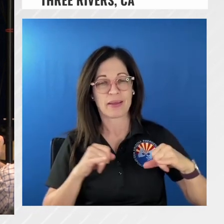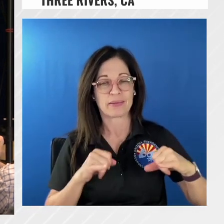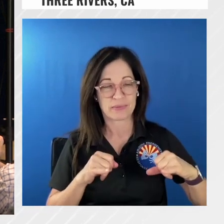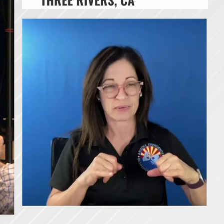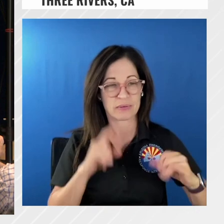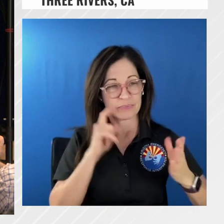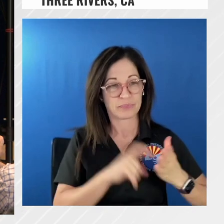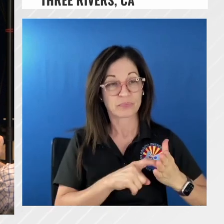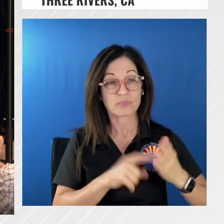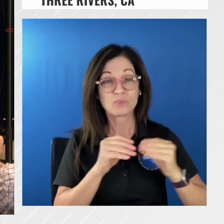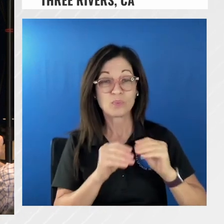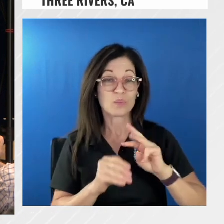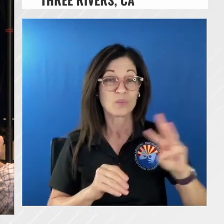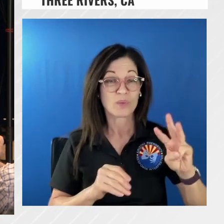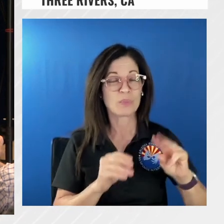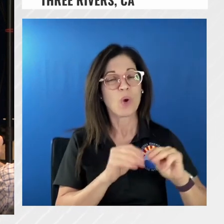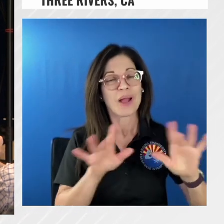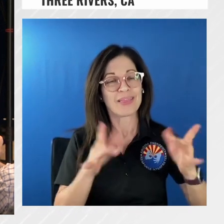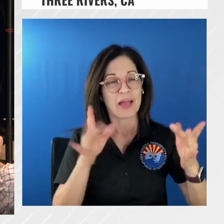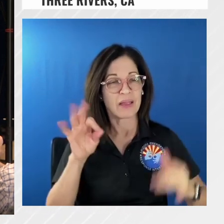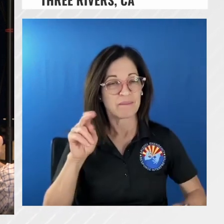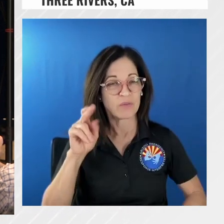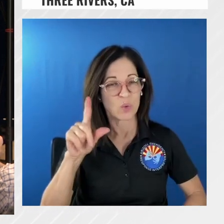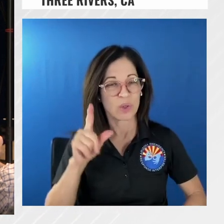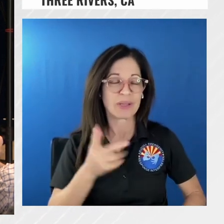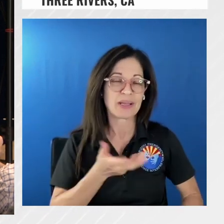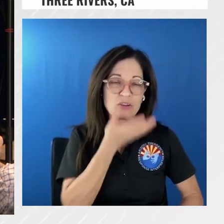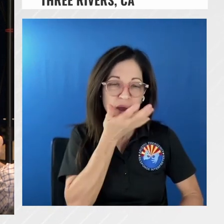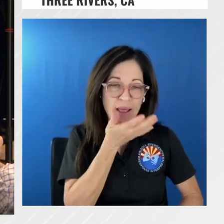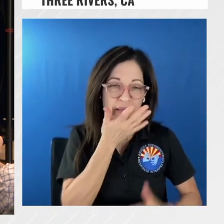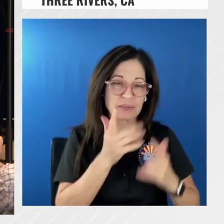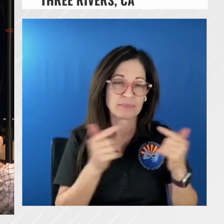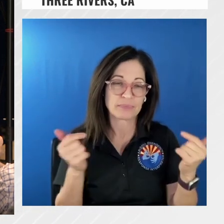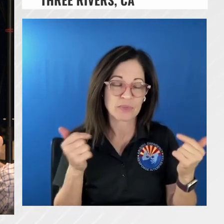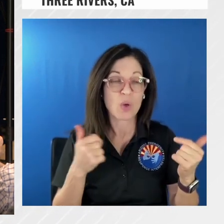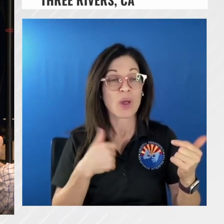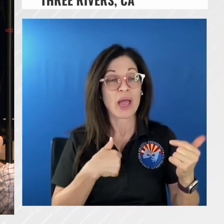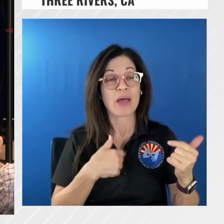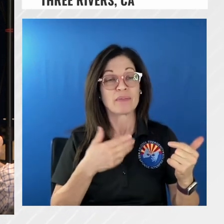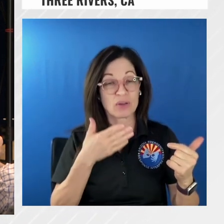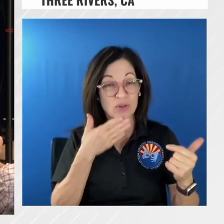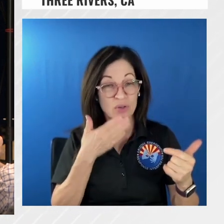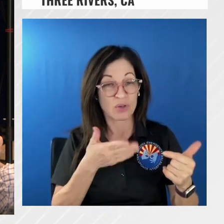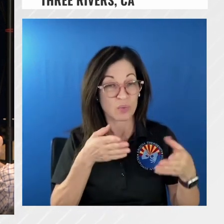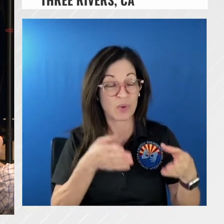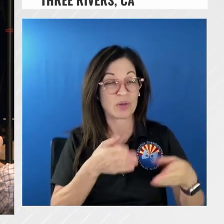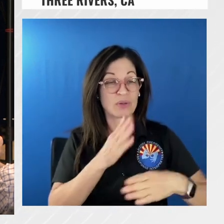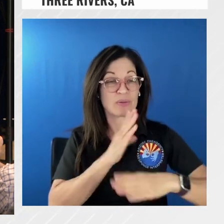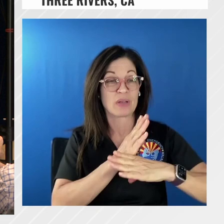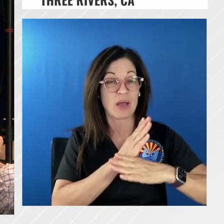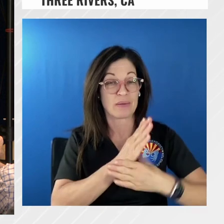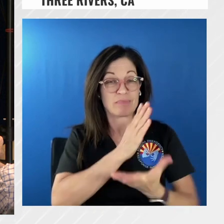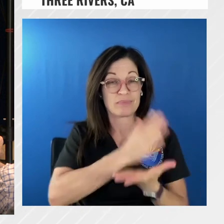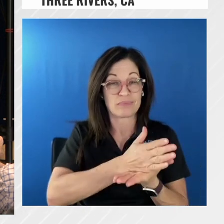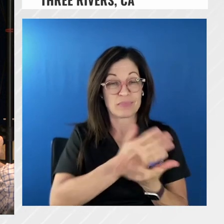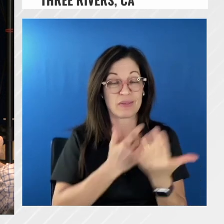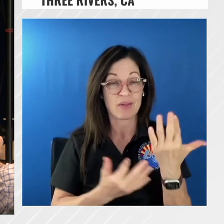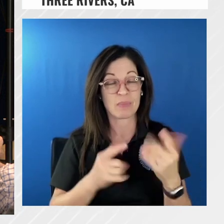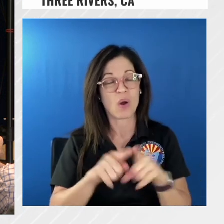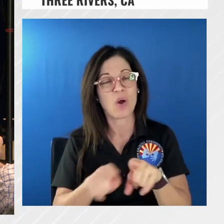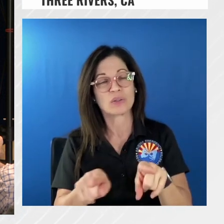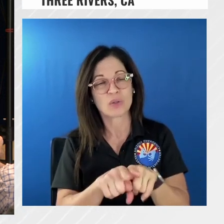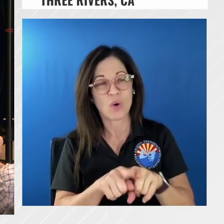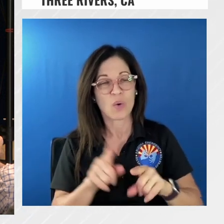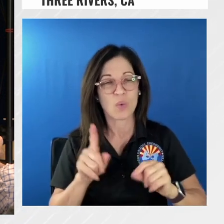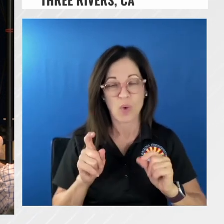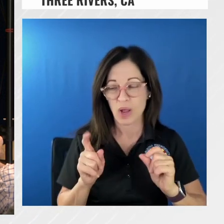you end up in a lighter fuel type back in grass and stuff so we have a favorable way to stop the fire but we also want to take consideration for the lands that we could prevent from